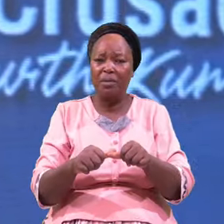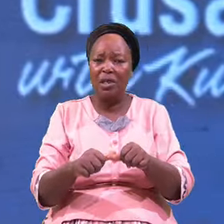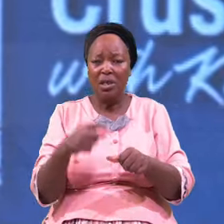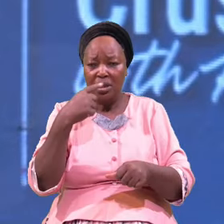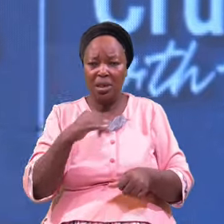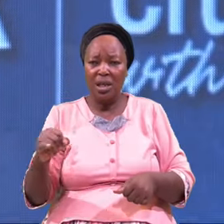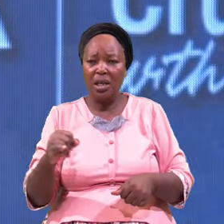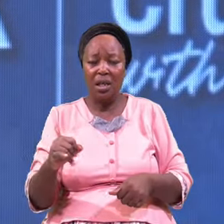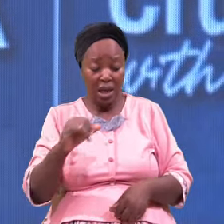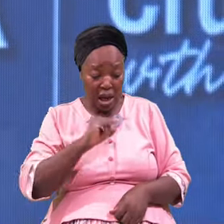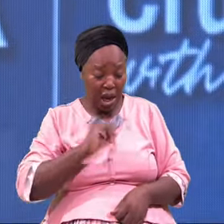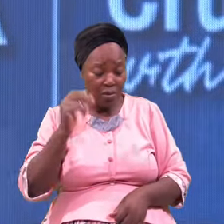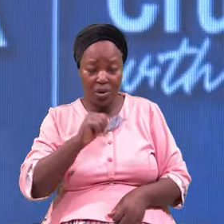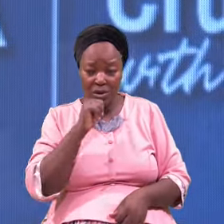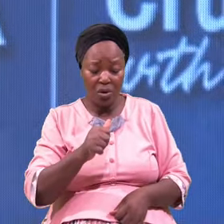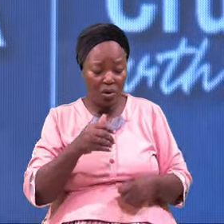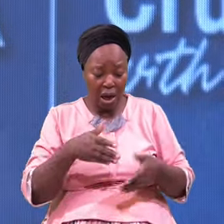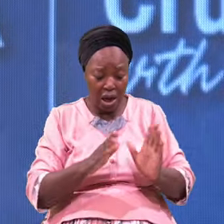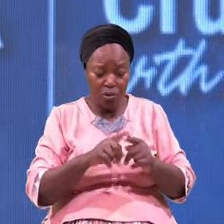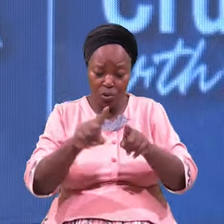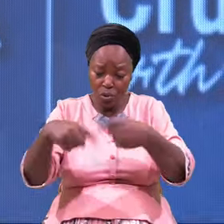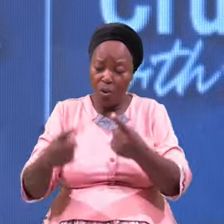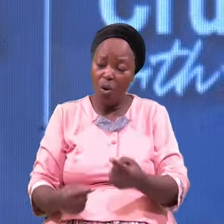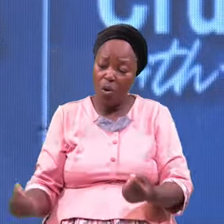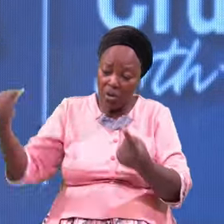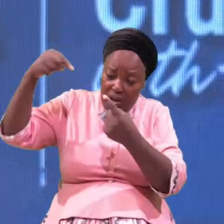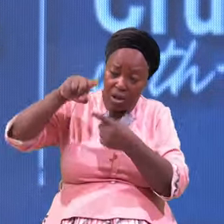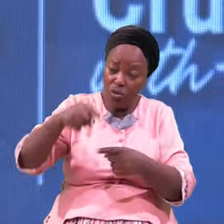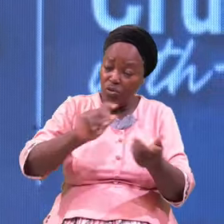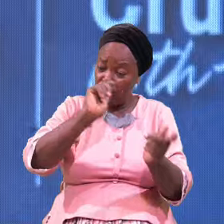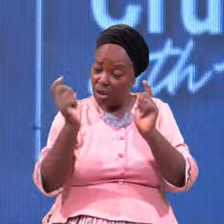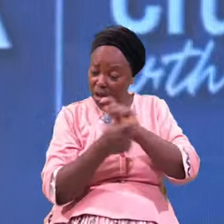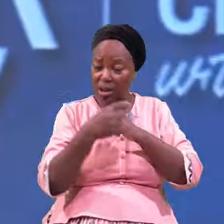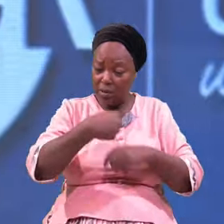I Will Not Let You Go Except You Change Me